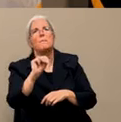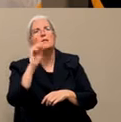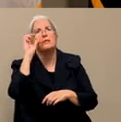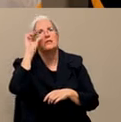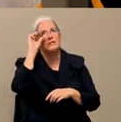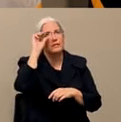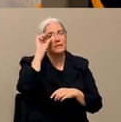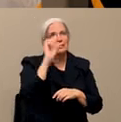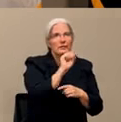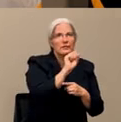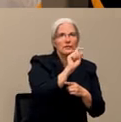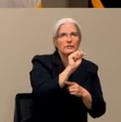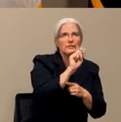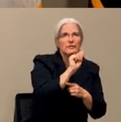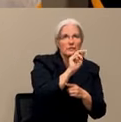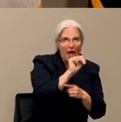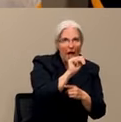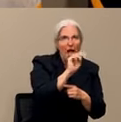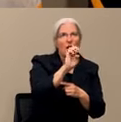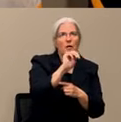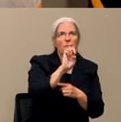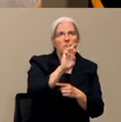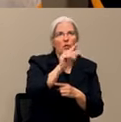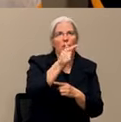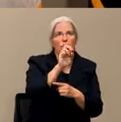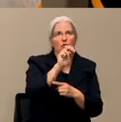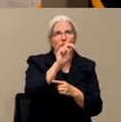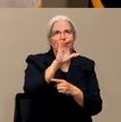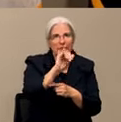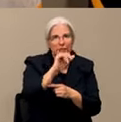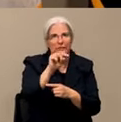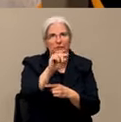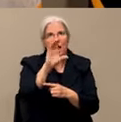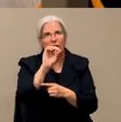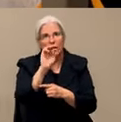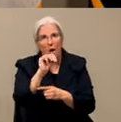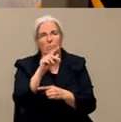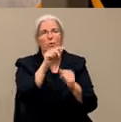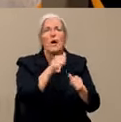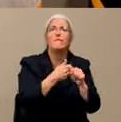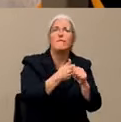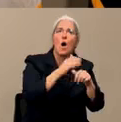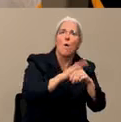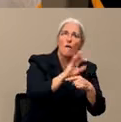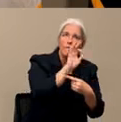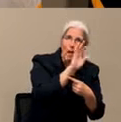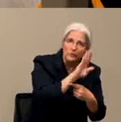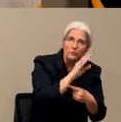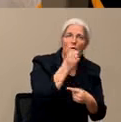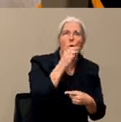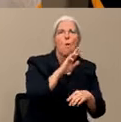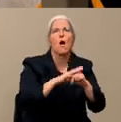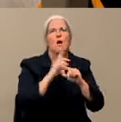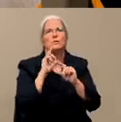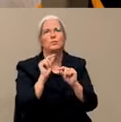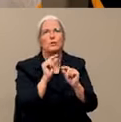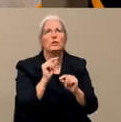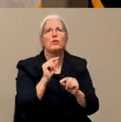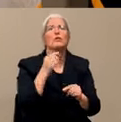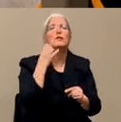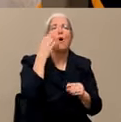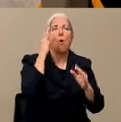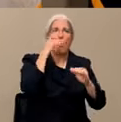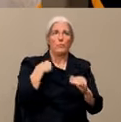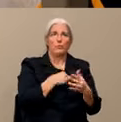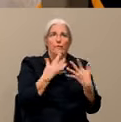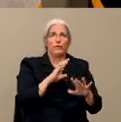Thank you for all the questions that came in tonight. It was a great opportunity to hopefully address as many of those as we can. If we did not get to it, we're going to work hard